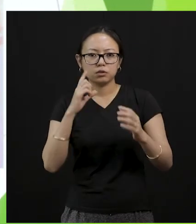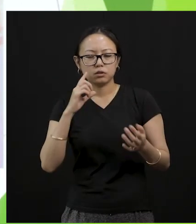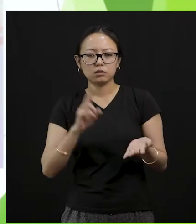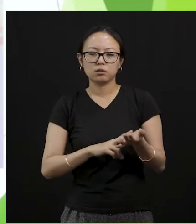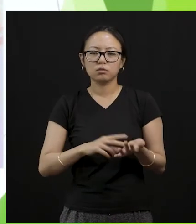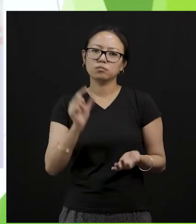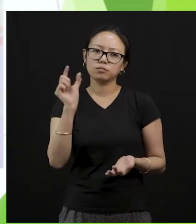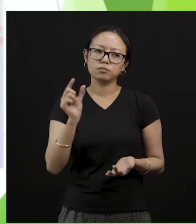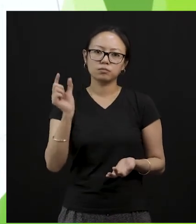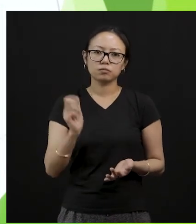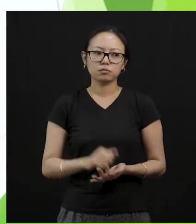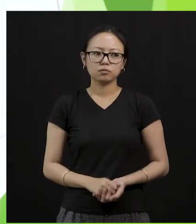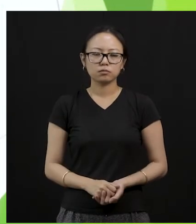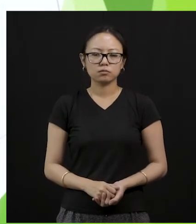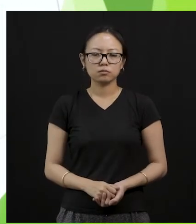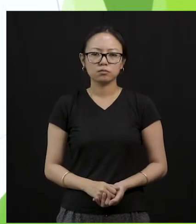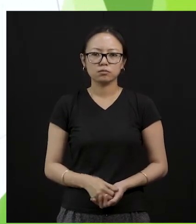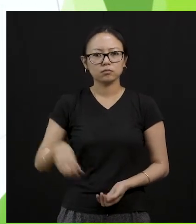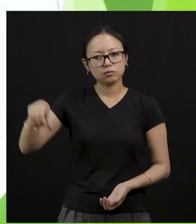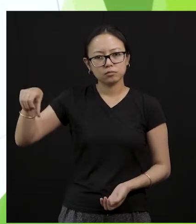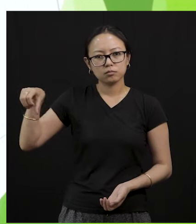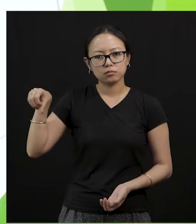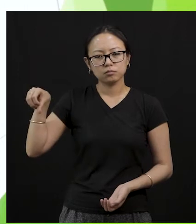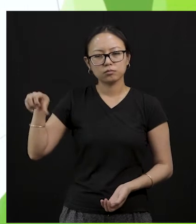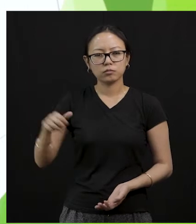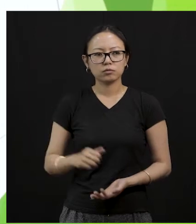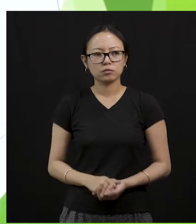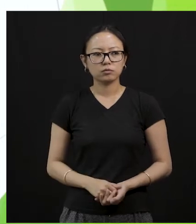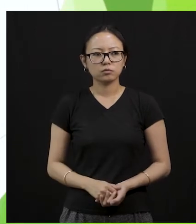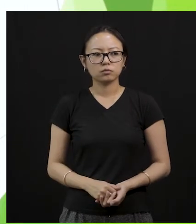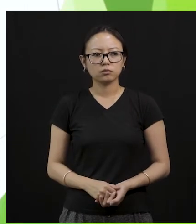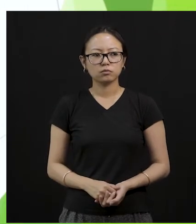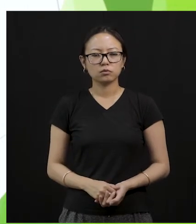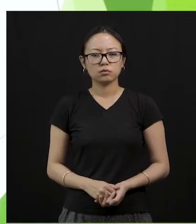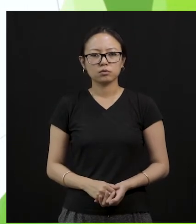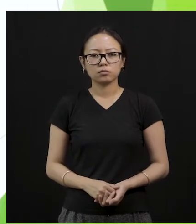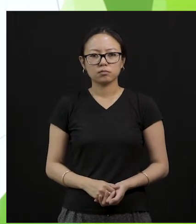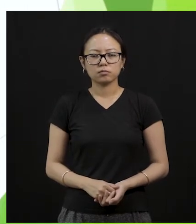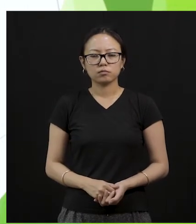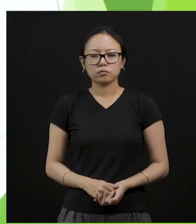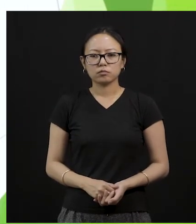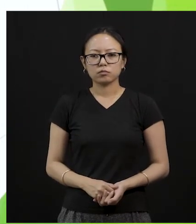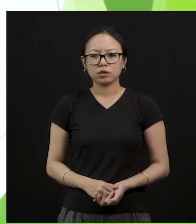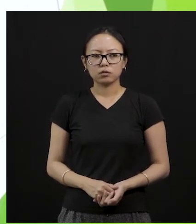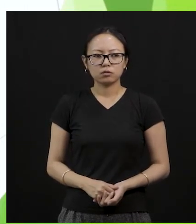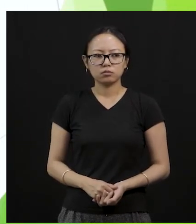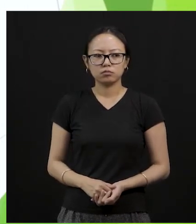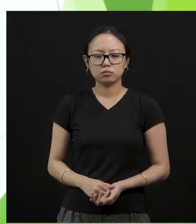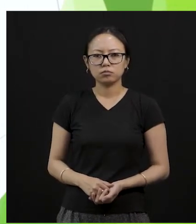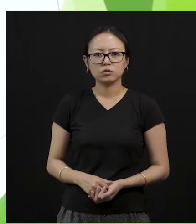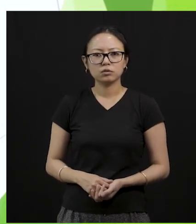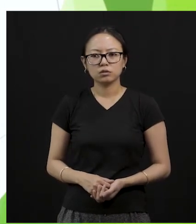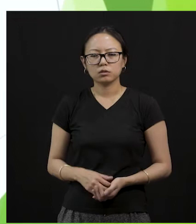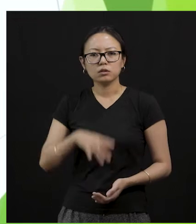do not litter. Okay? Number nine, pick up your waste and throw it in the dustbin. This is how it should